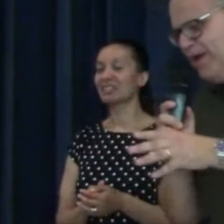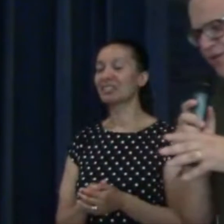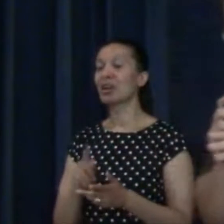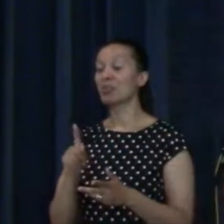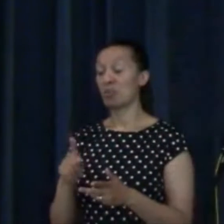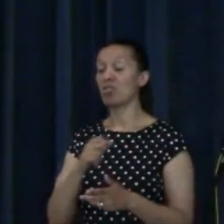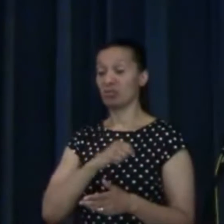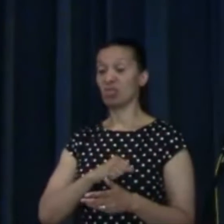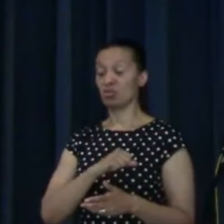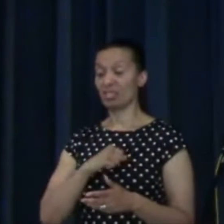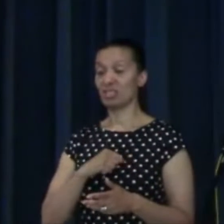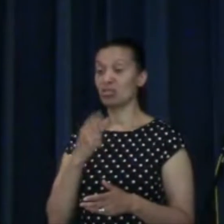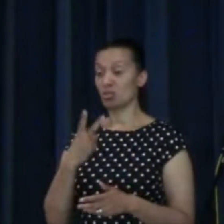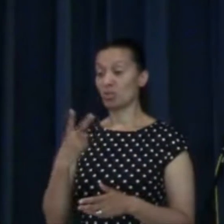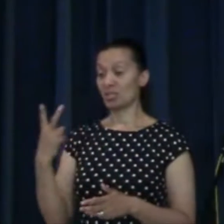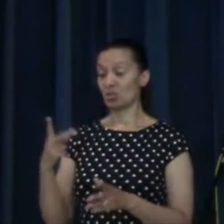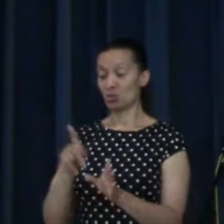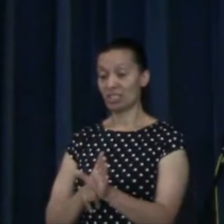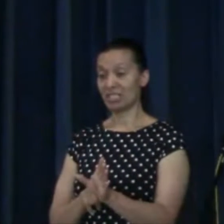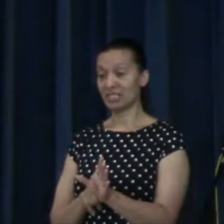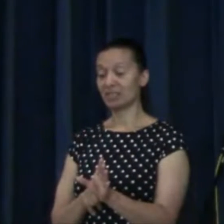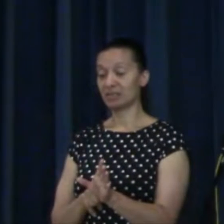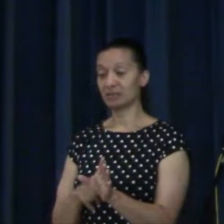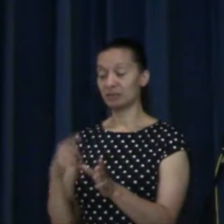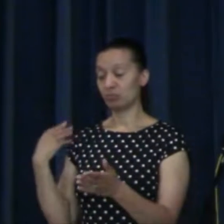I've been a Christian for 22 years.